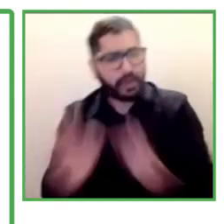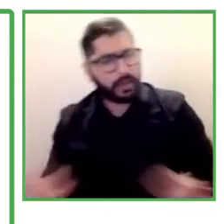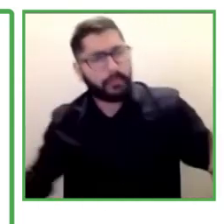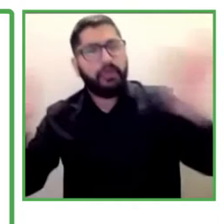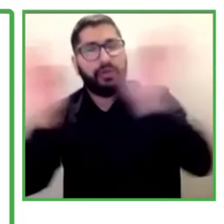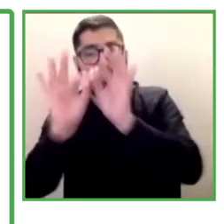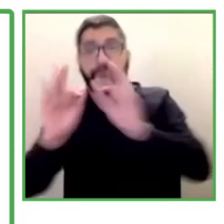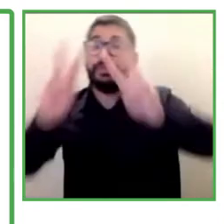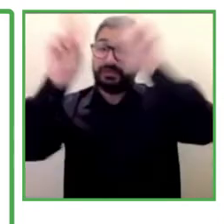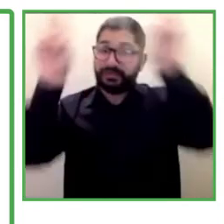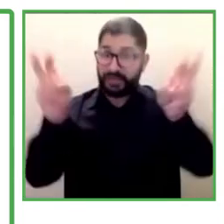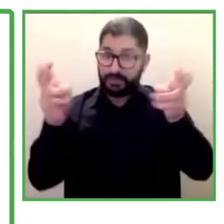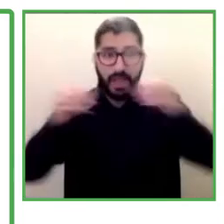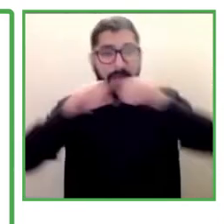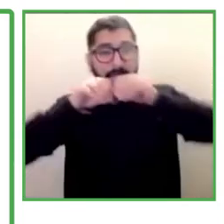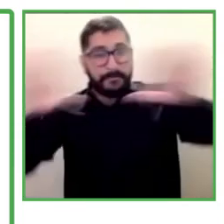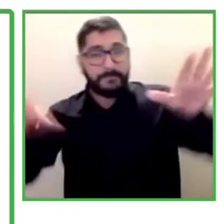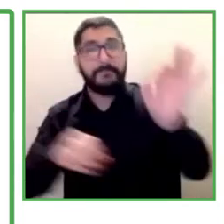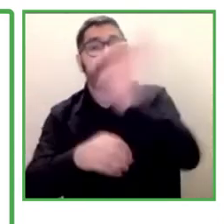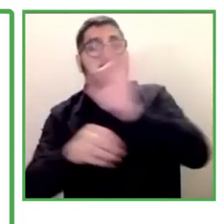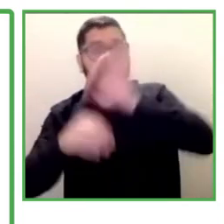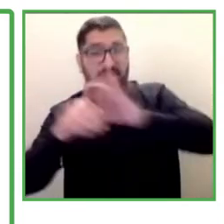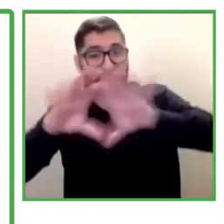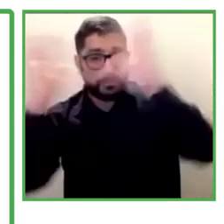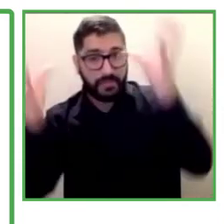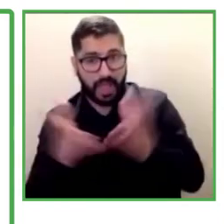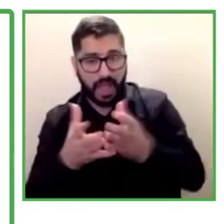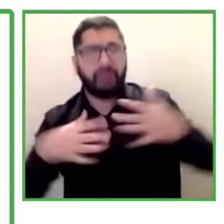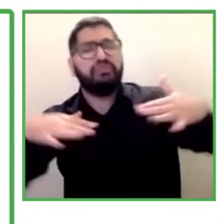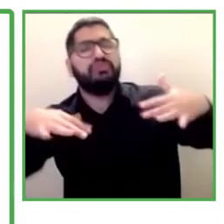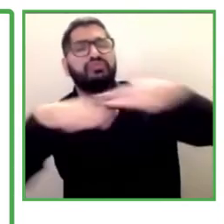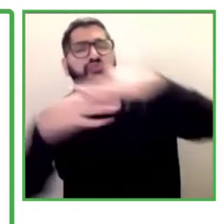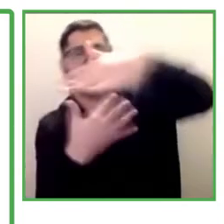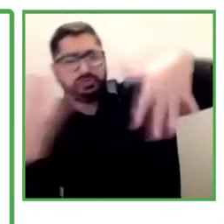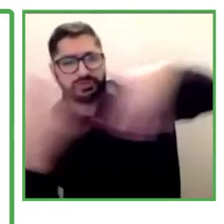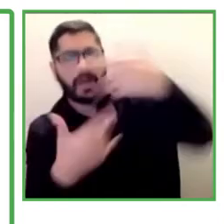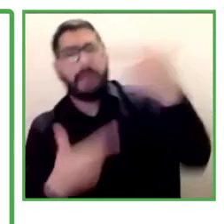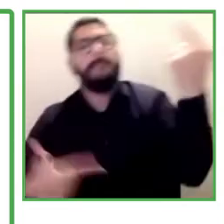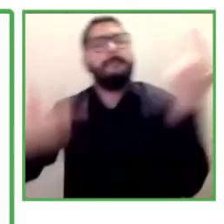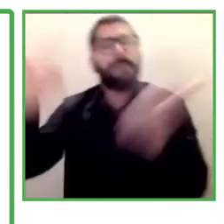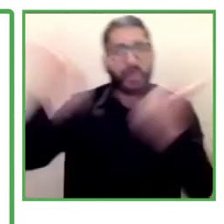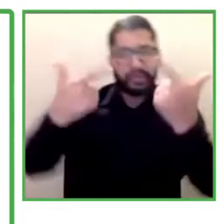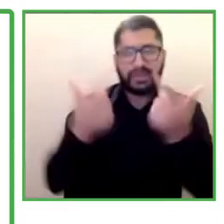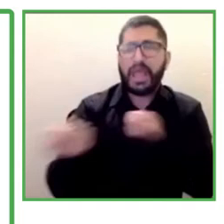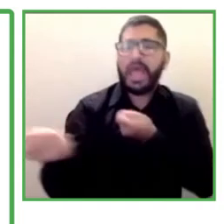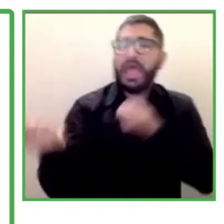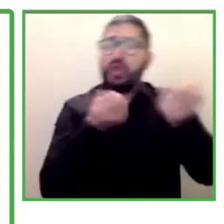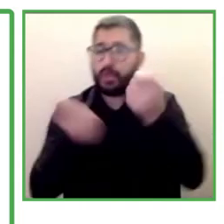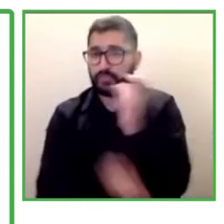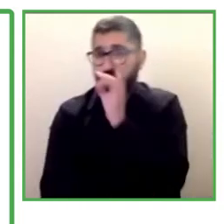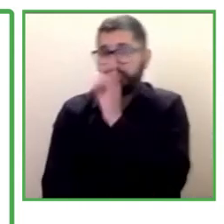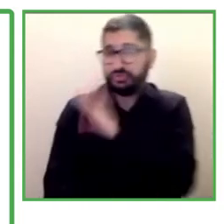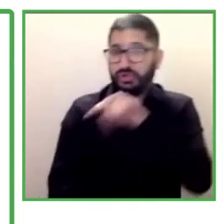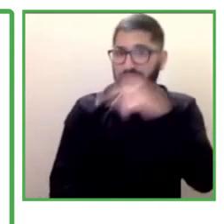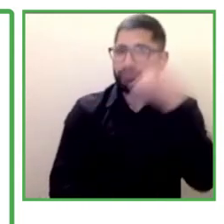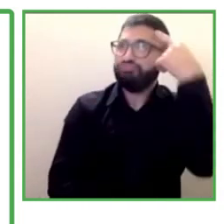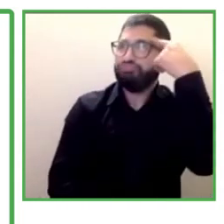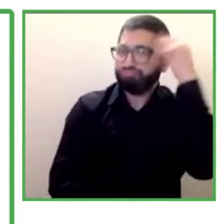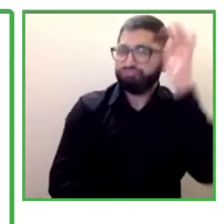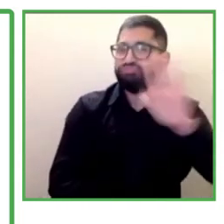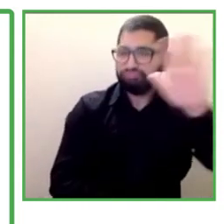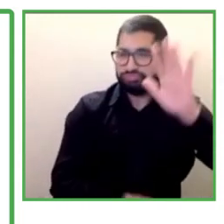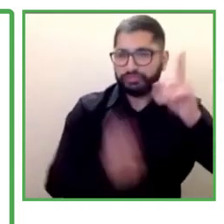is important because of the pandemic and the social political aspect in Chile. I think that it has been